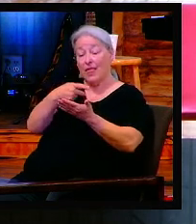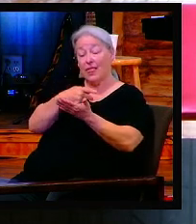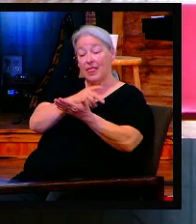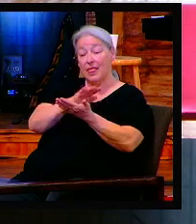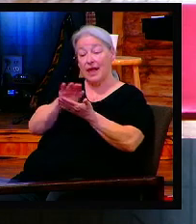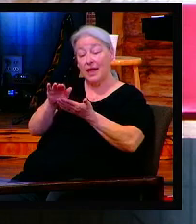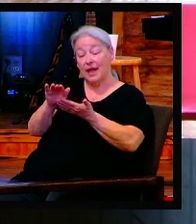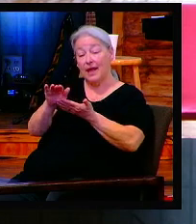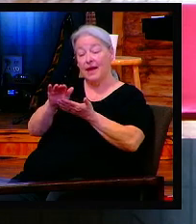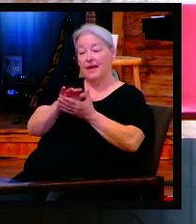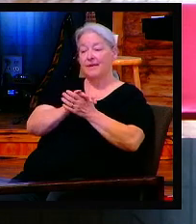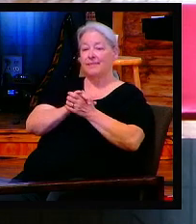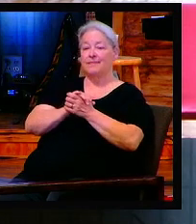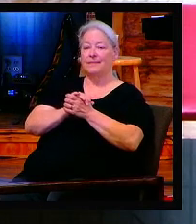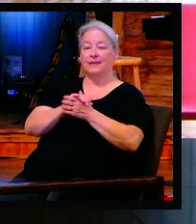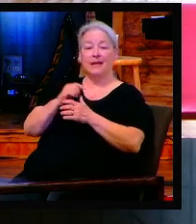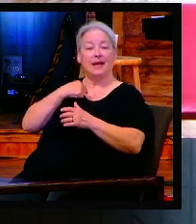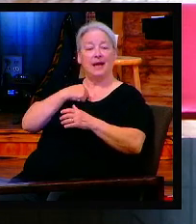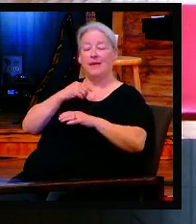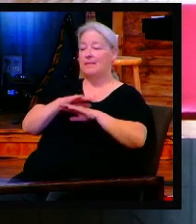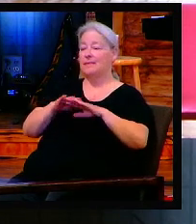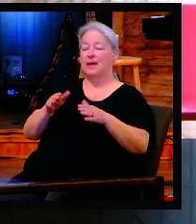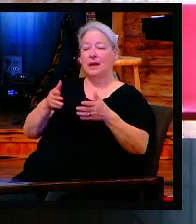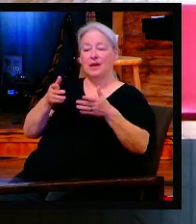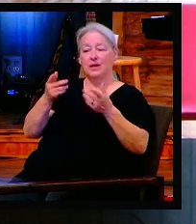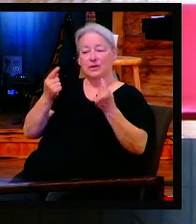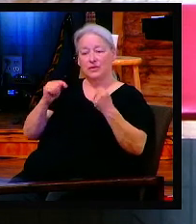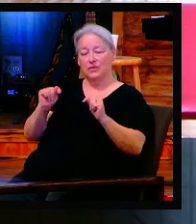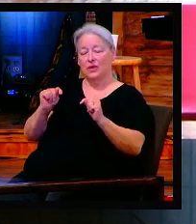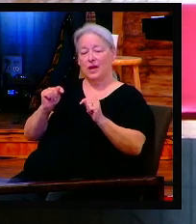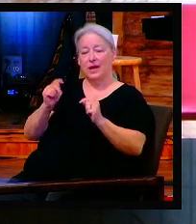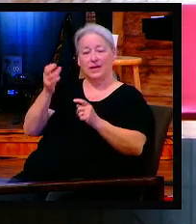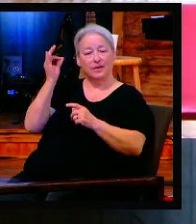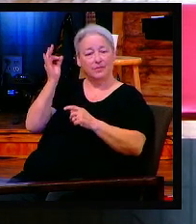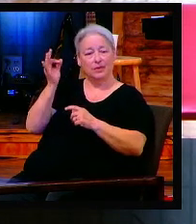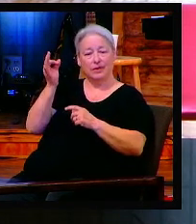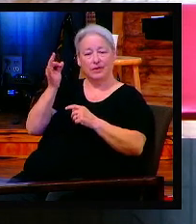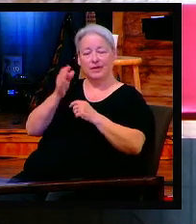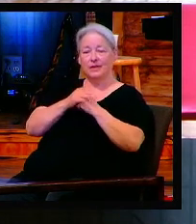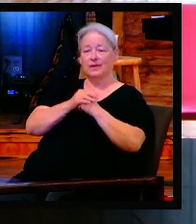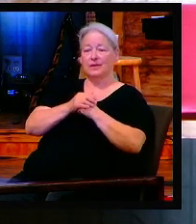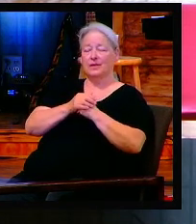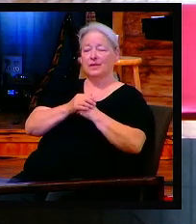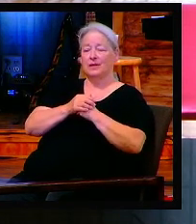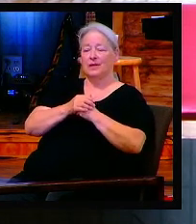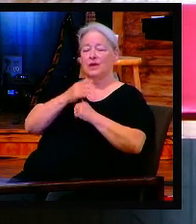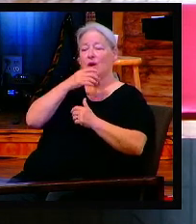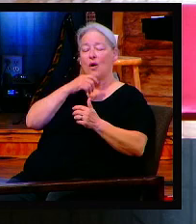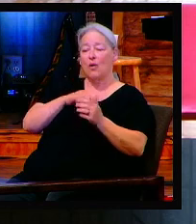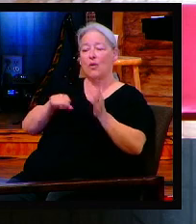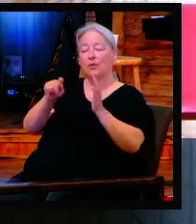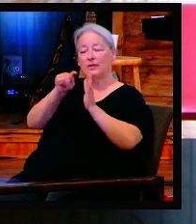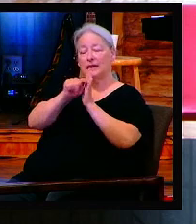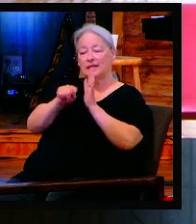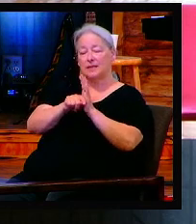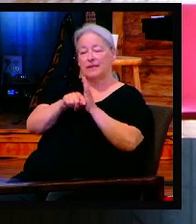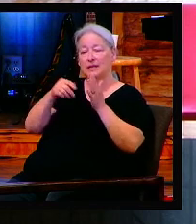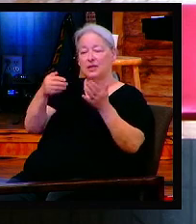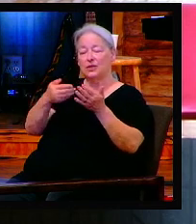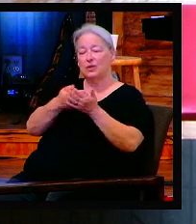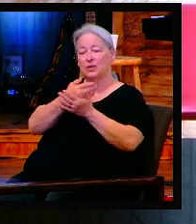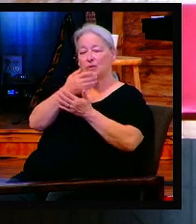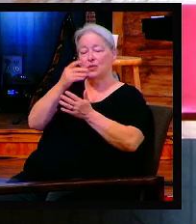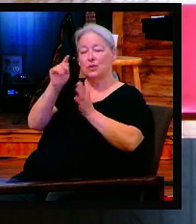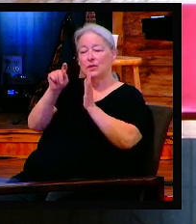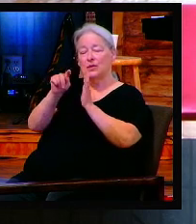In church, I'm not trying to be preachy, but the Old Testament is the New Testament concealed. And the New Testament is the Old Testament revealed. In the Old Testament,